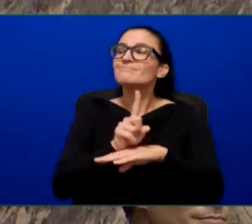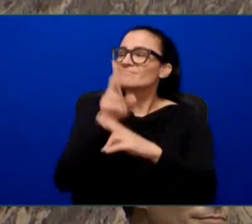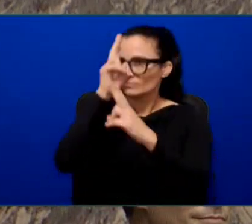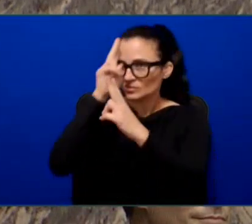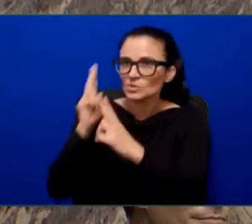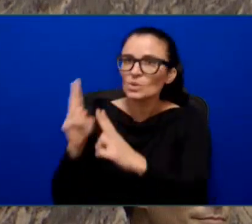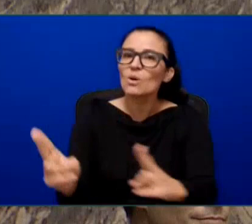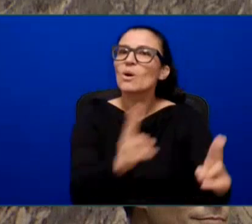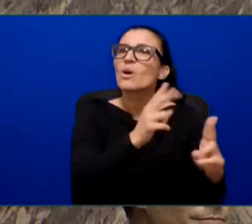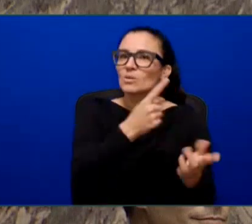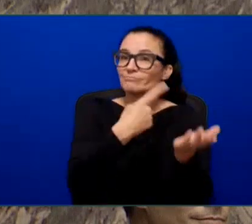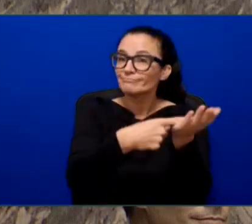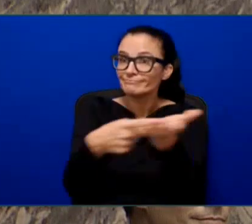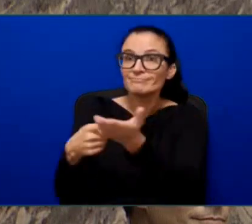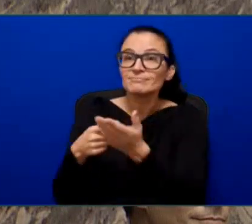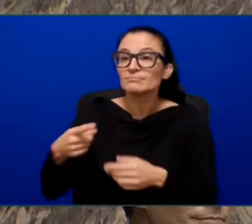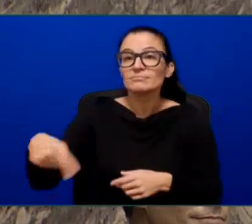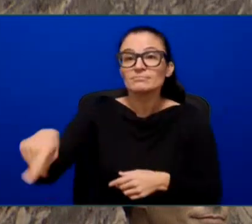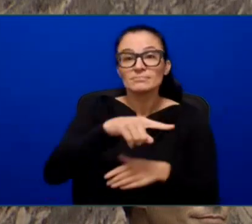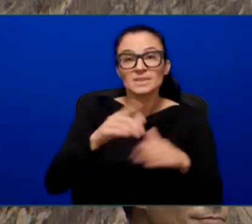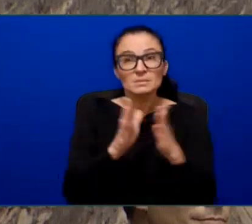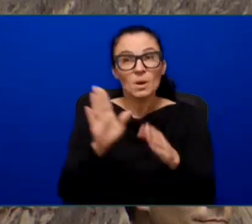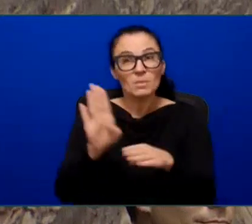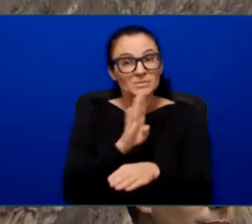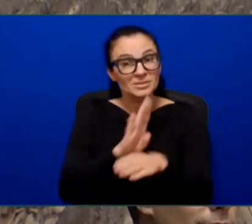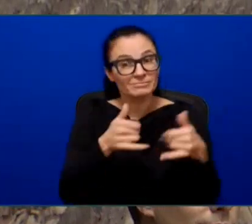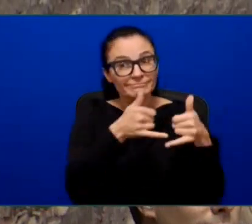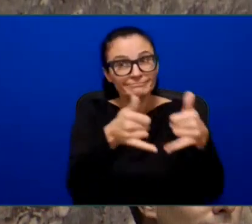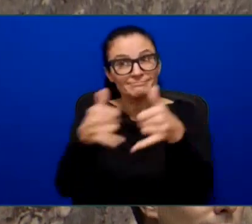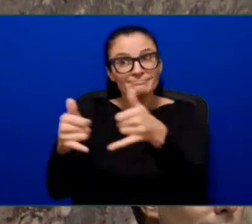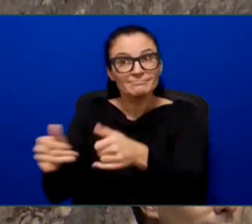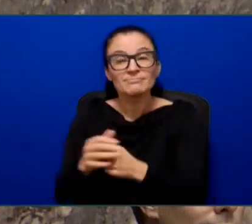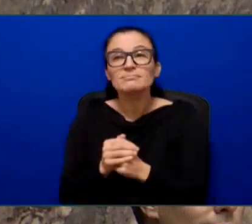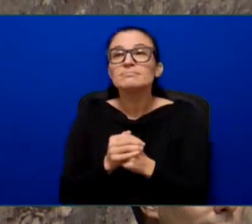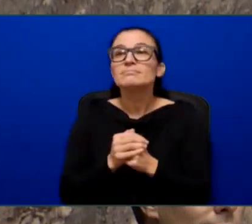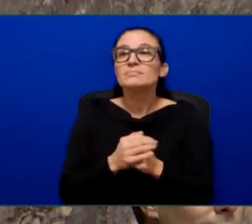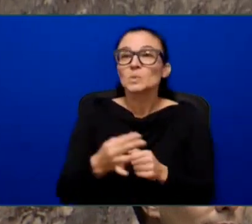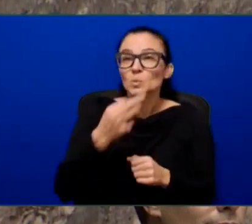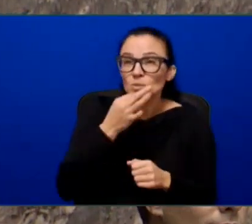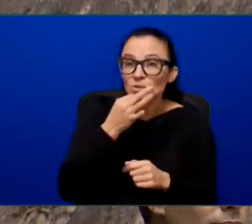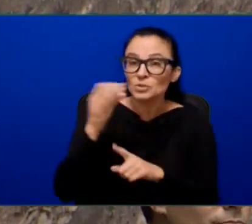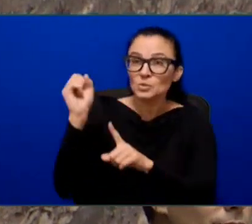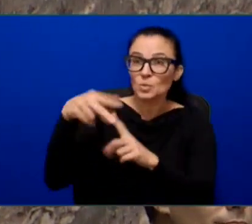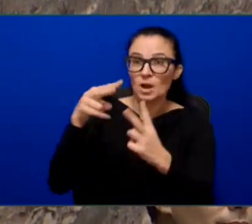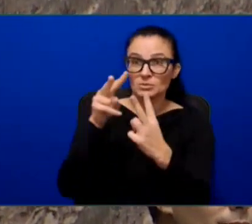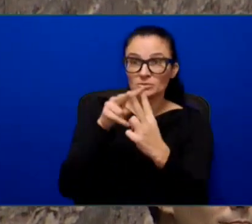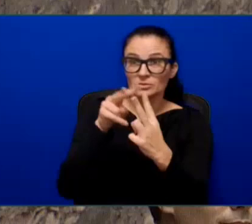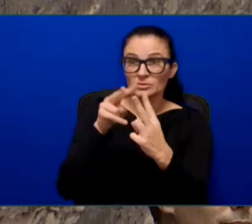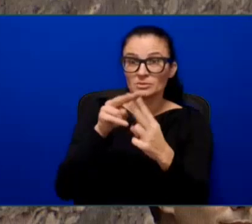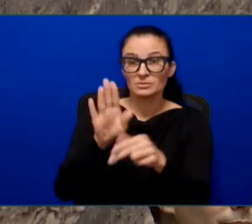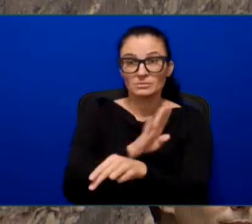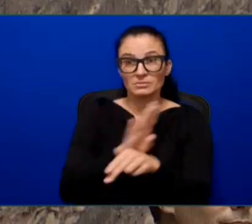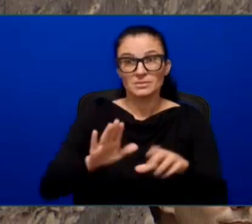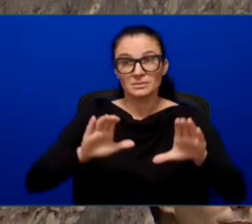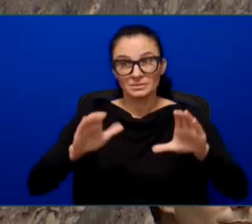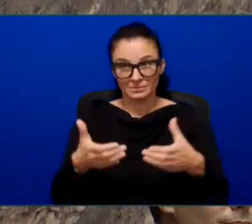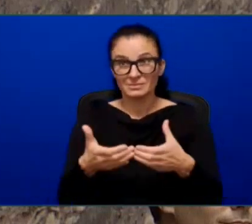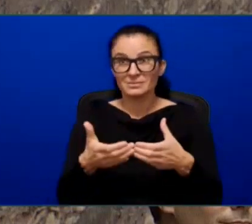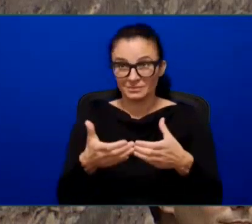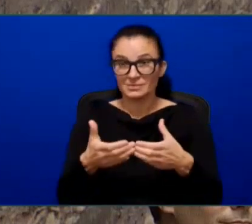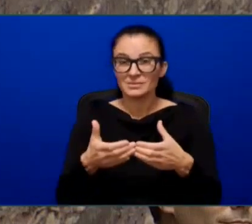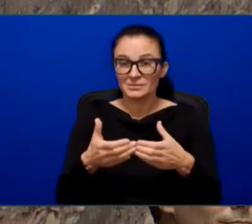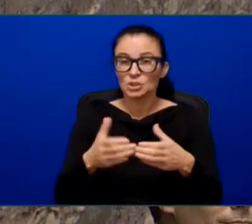Whistler Chamber of Commerce and the Squamish Chamber of Commerce Business Excellence Awards. I invite the Legislature to join me in